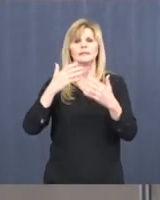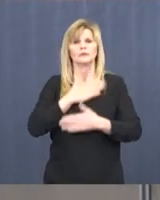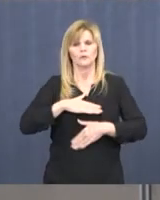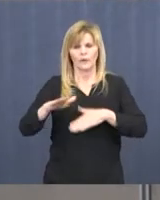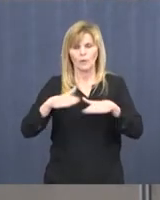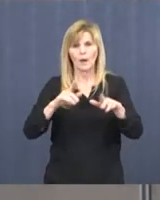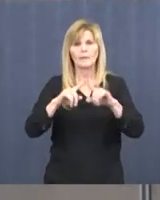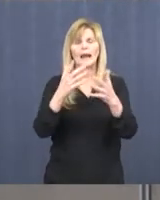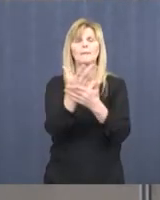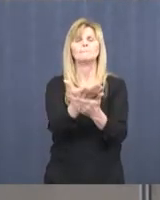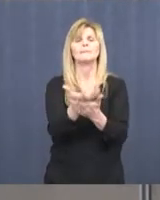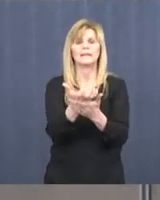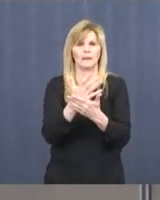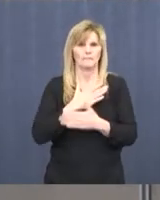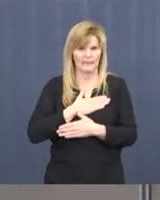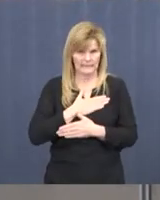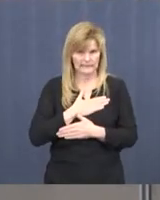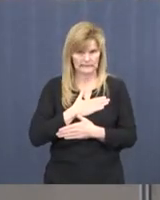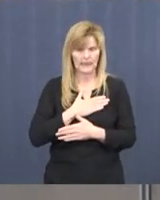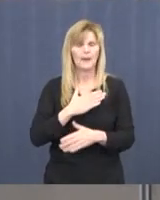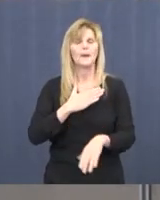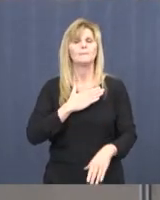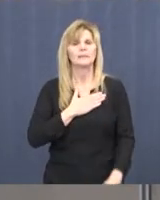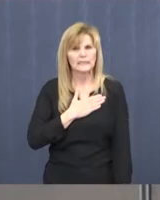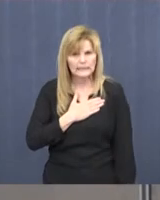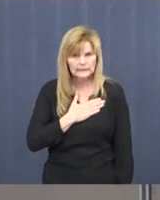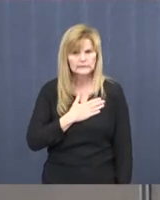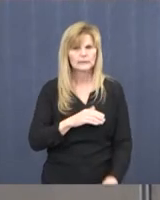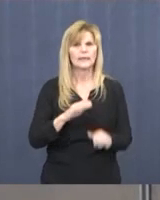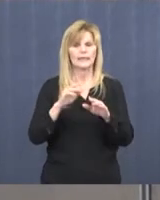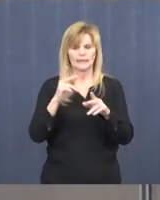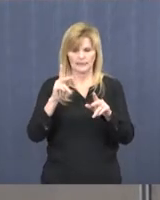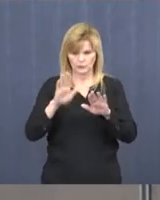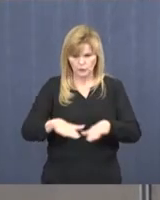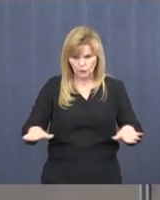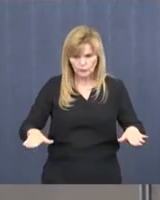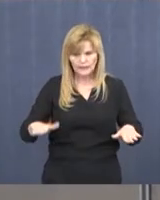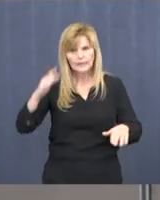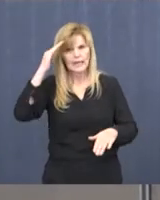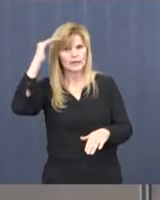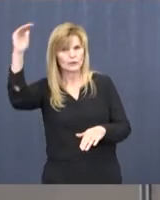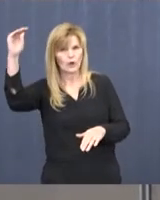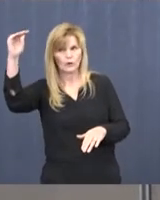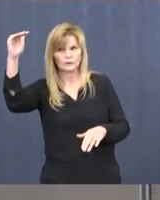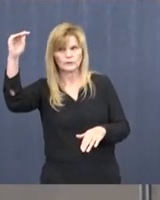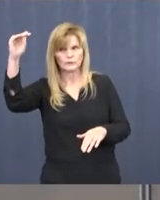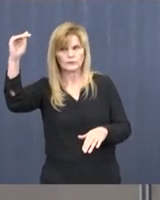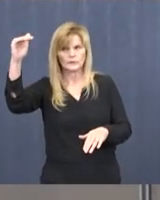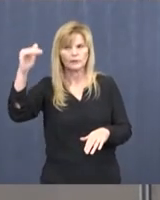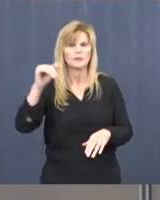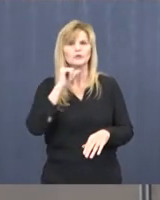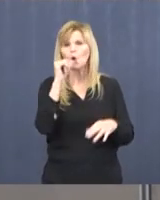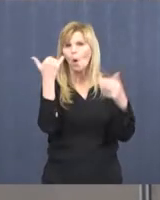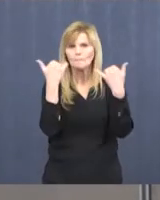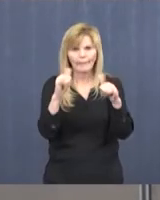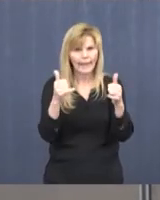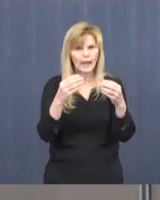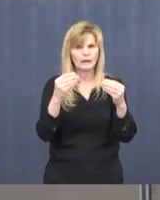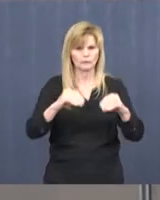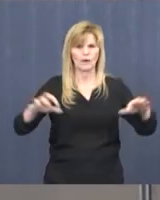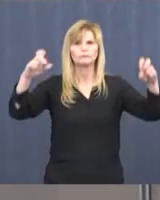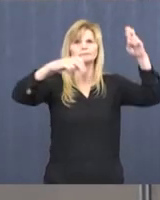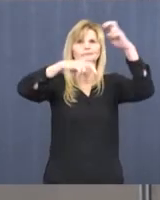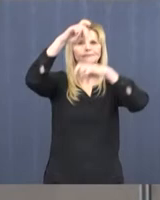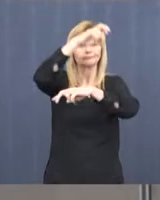implore you, please, please keep the children and adults off of the playground equipment.